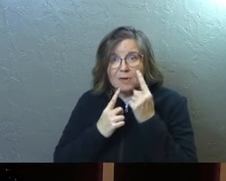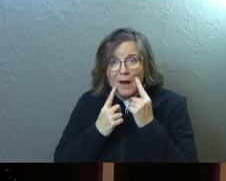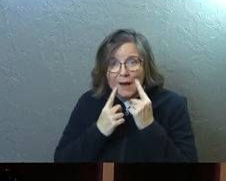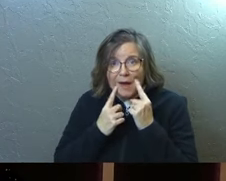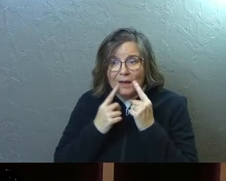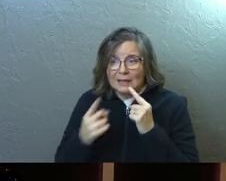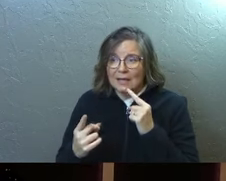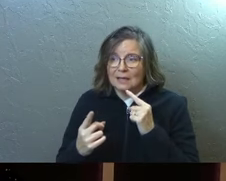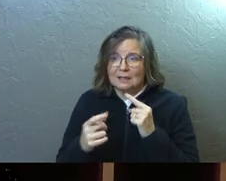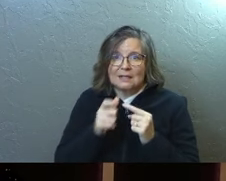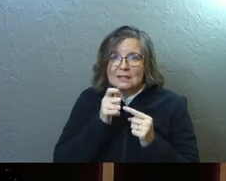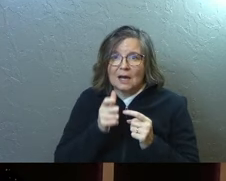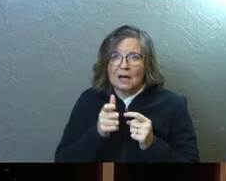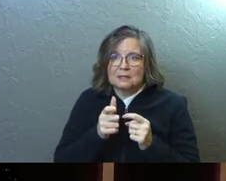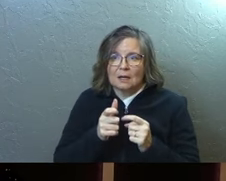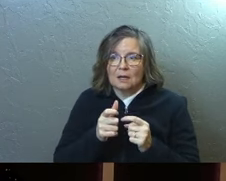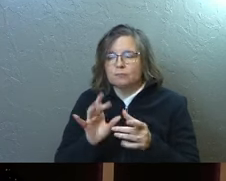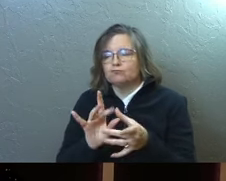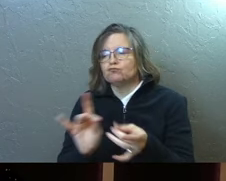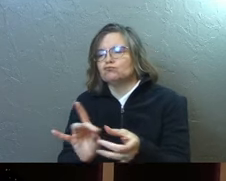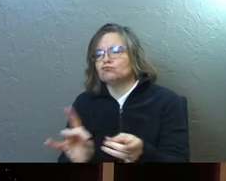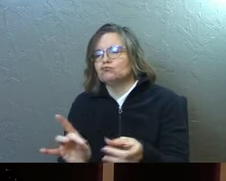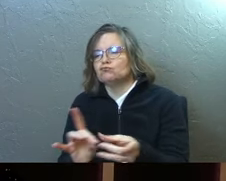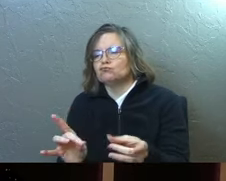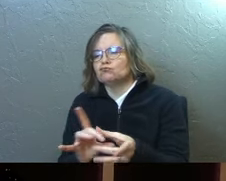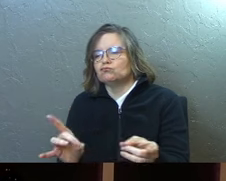and he doesn't give them a theological